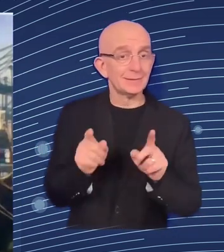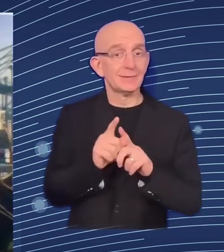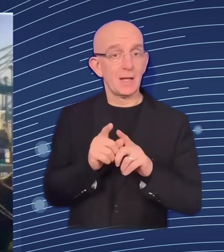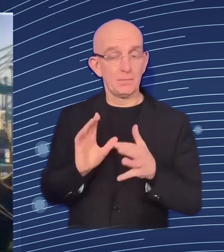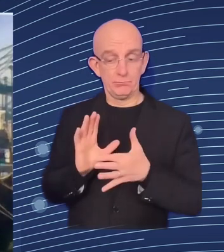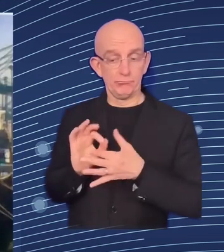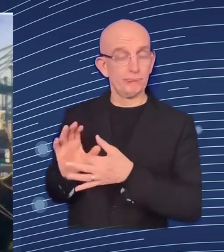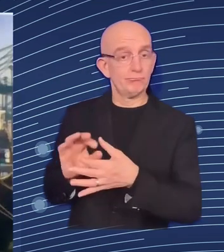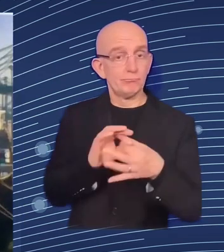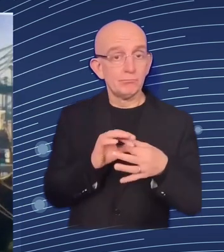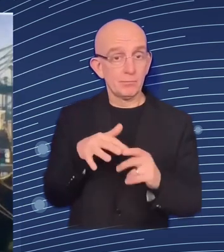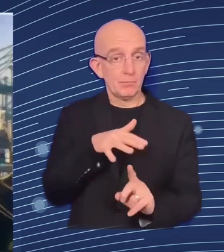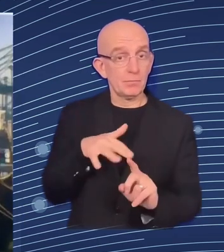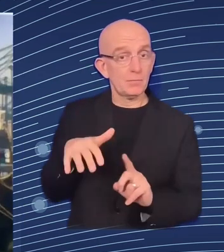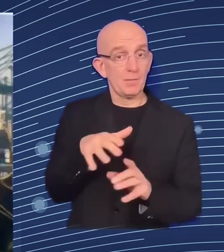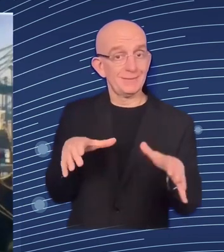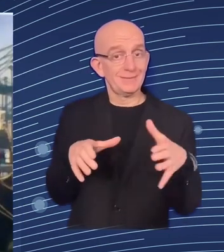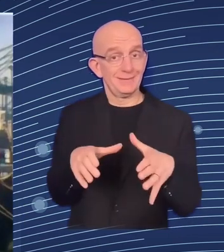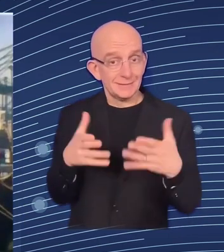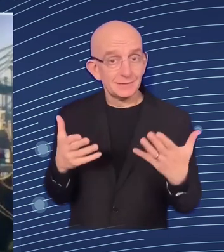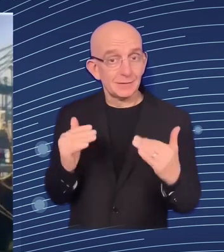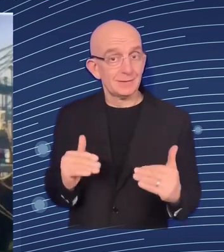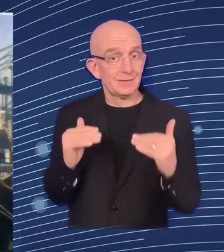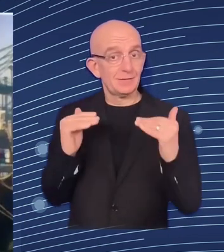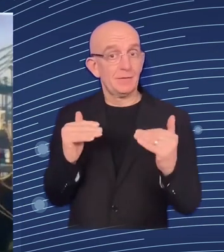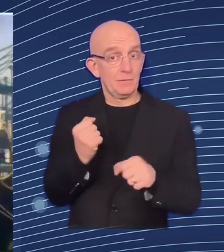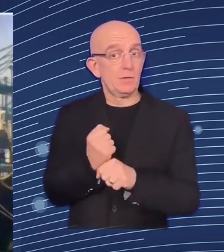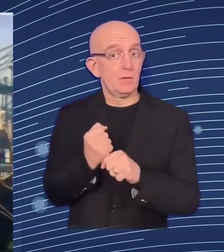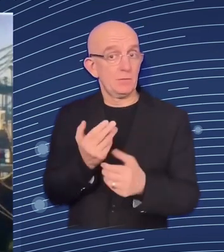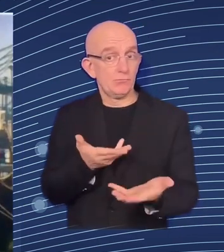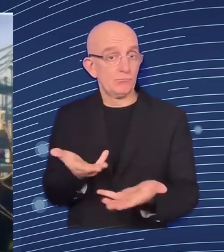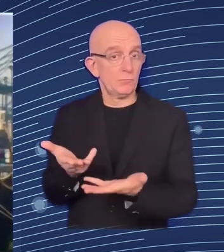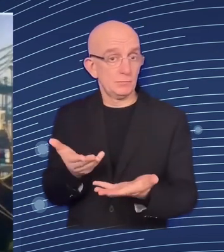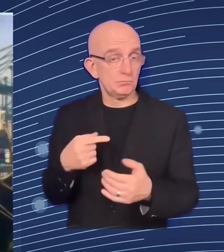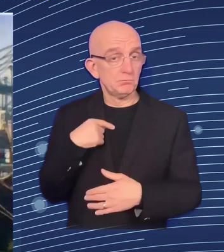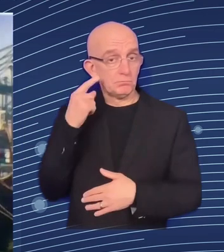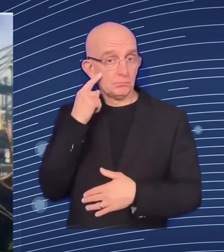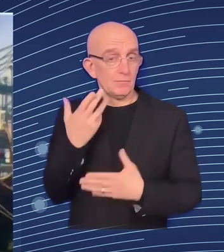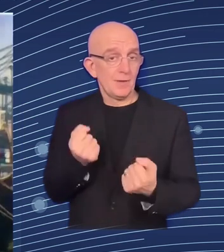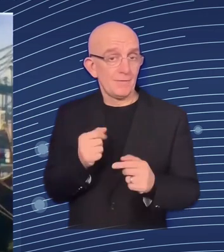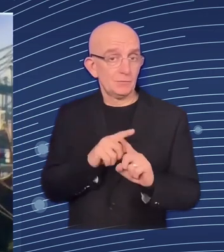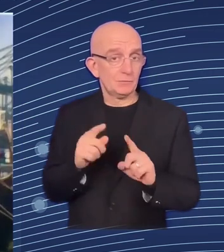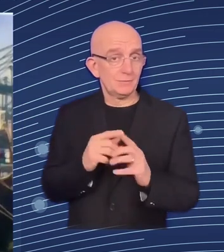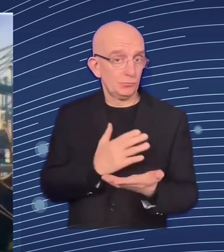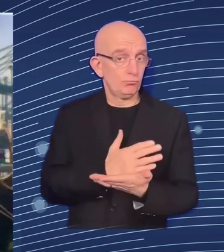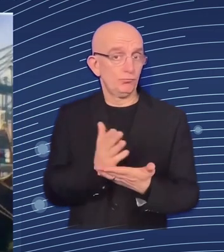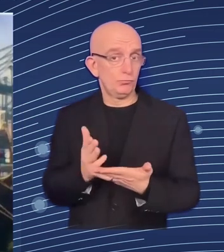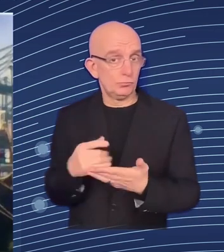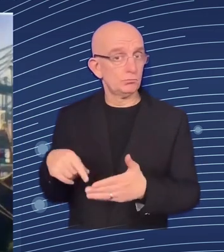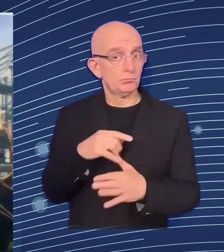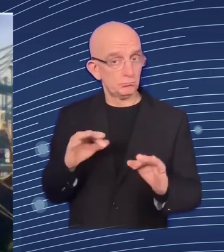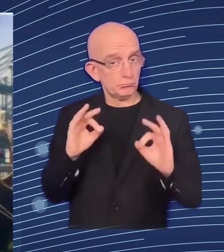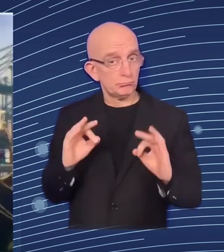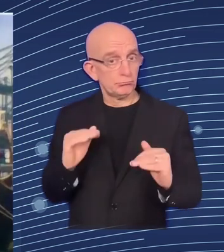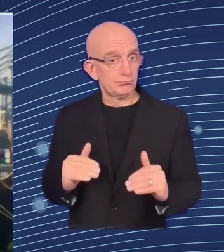forward thank you thank you very much pilvi and sort of picking up on your point about tools um and and the importance